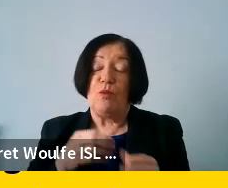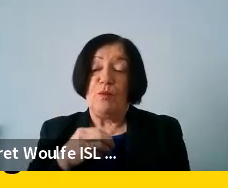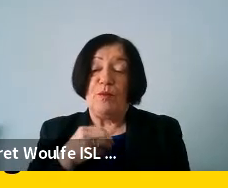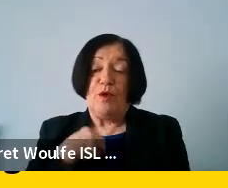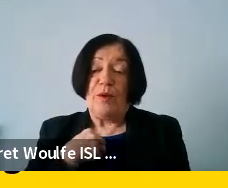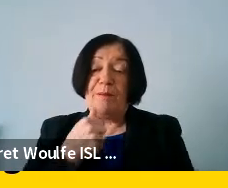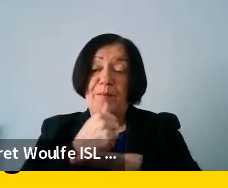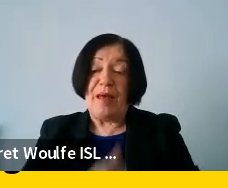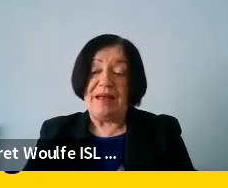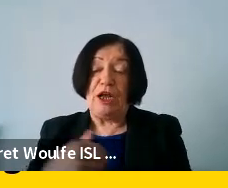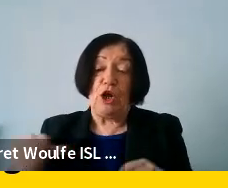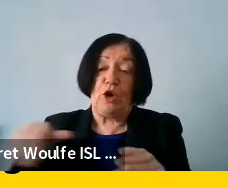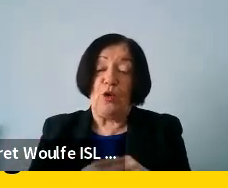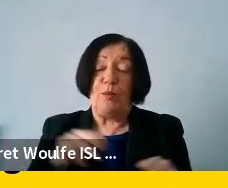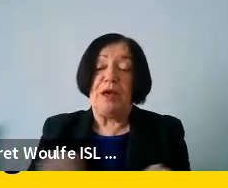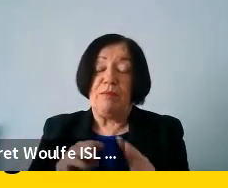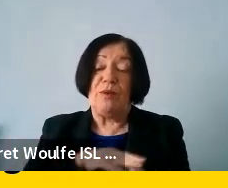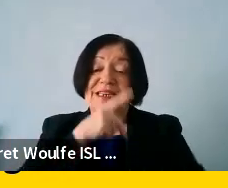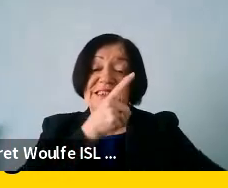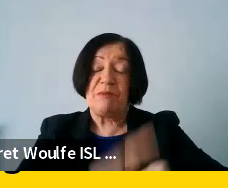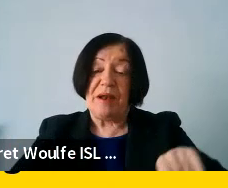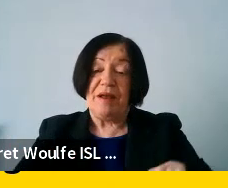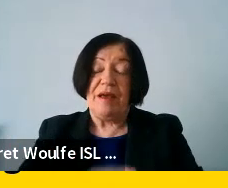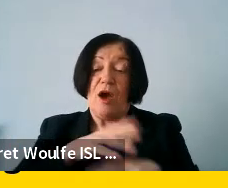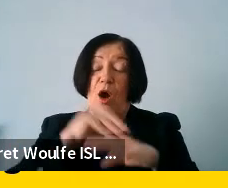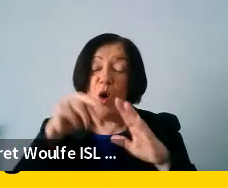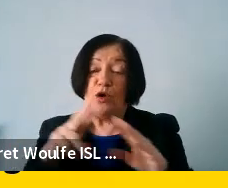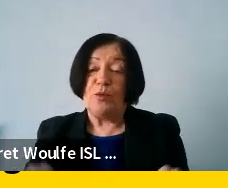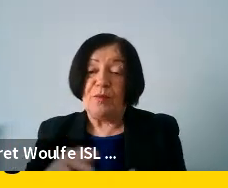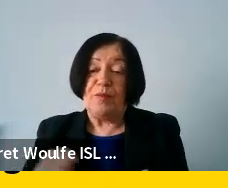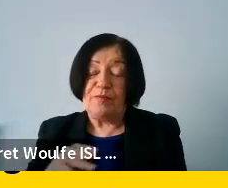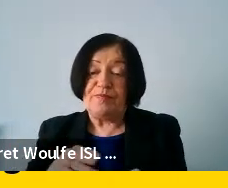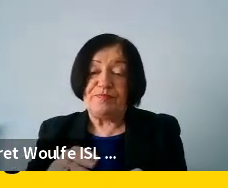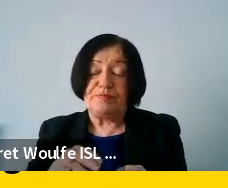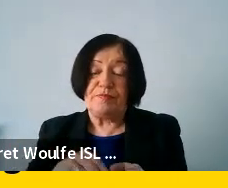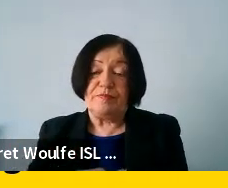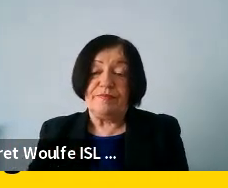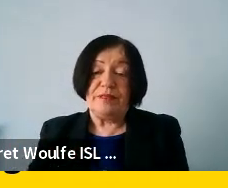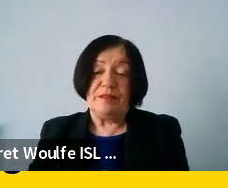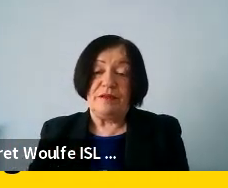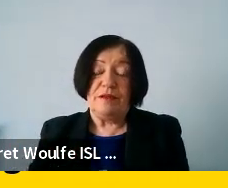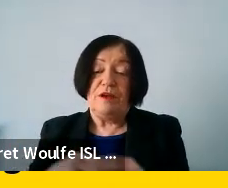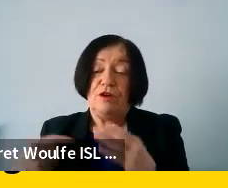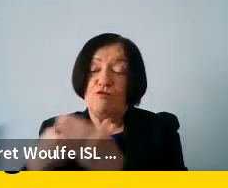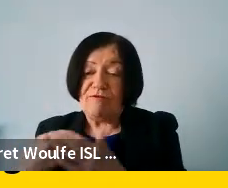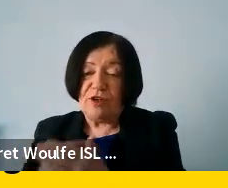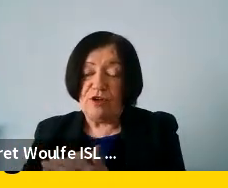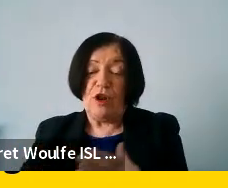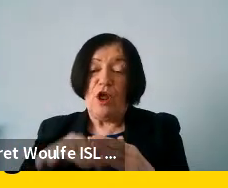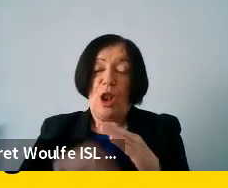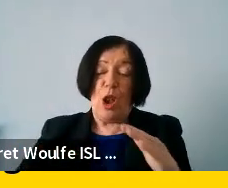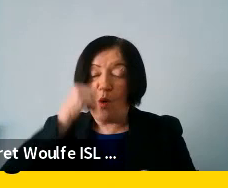we mainly, basically include the people with disabilities, elderly people, that, um, refugees, low skilled